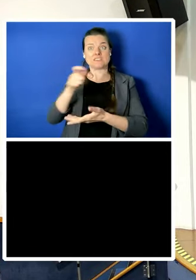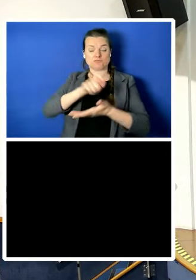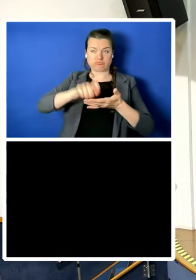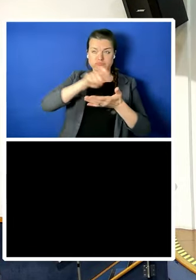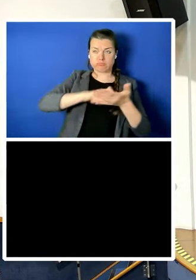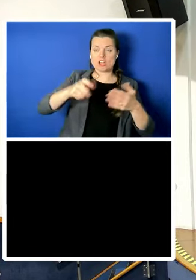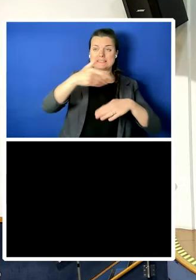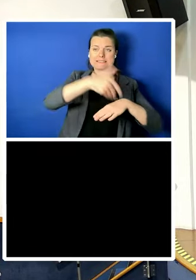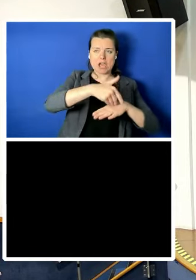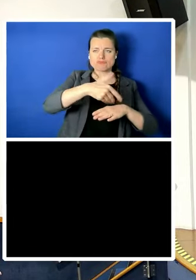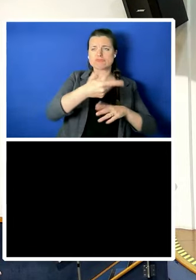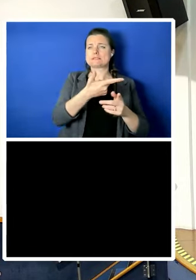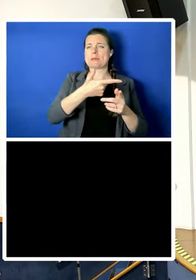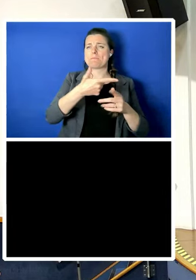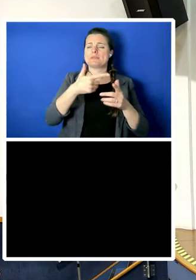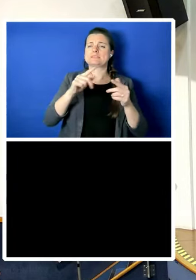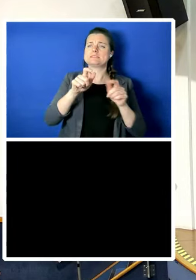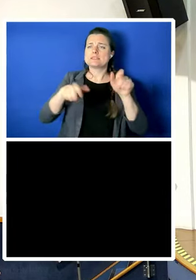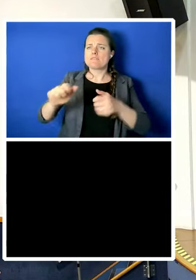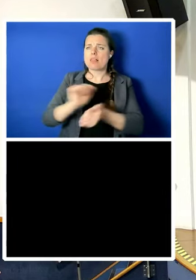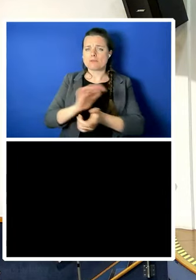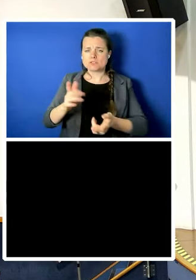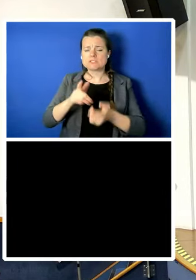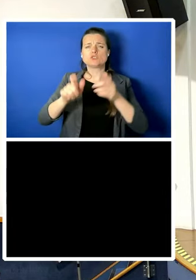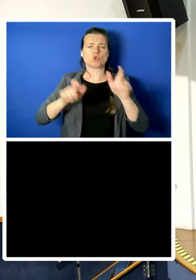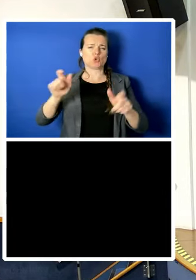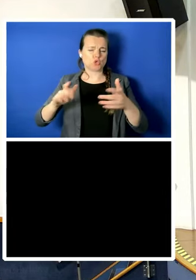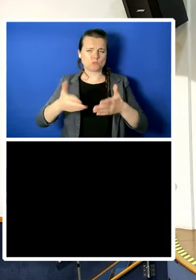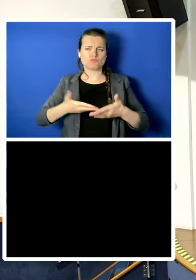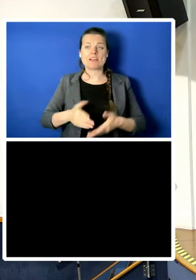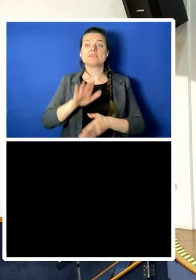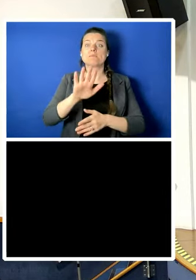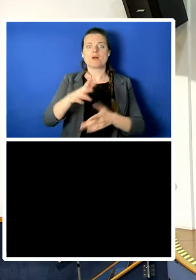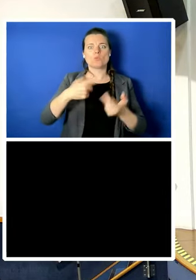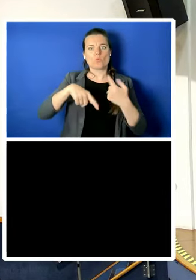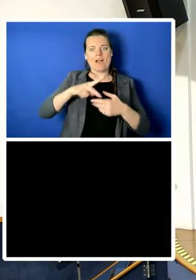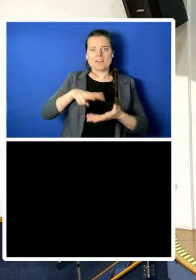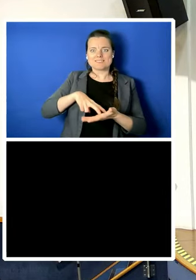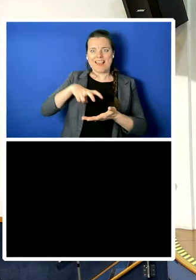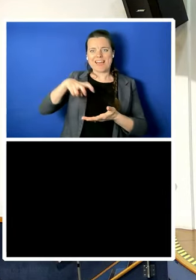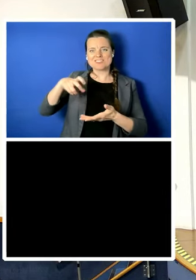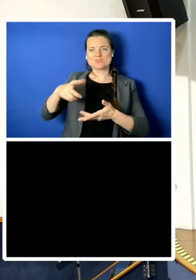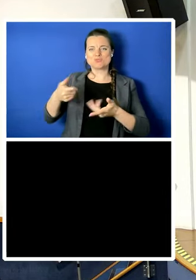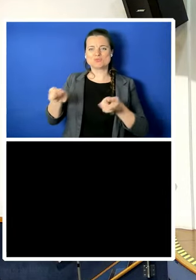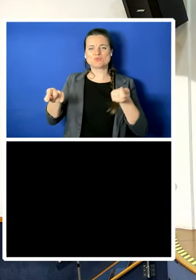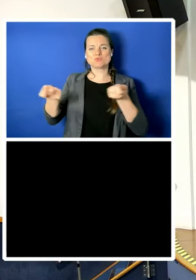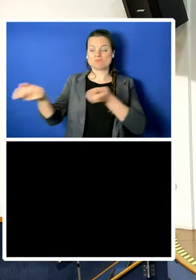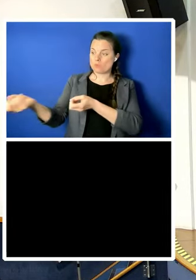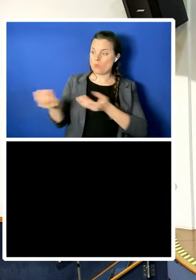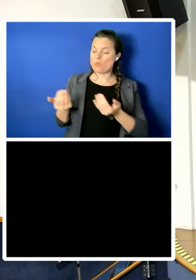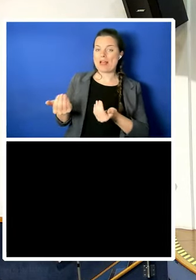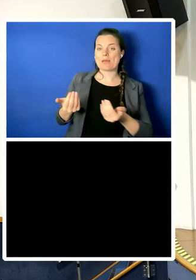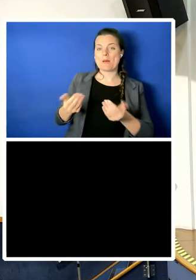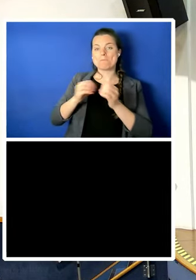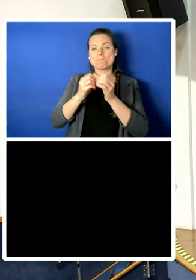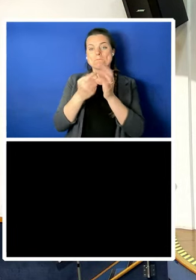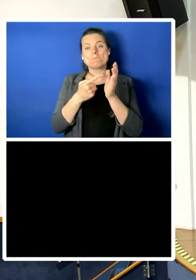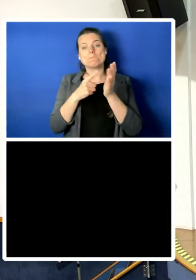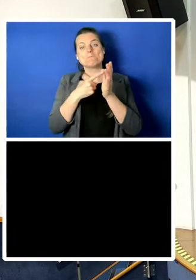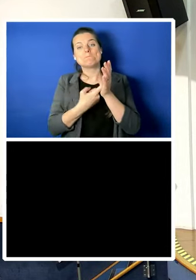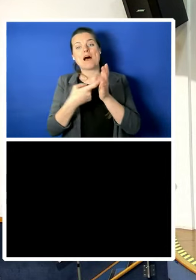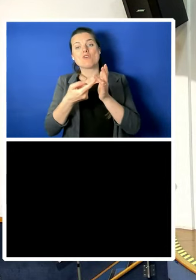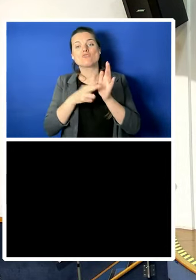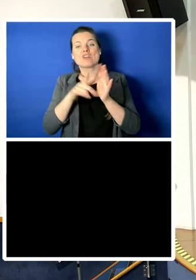So, it's a real honour to host you, Baroness Chakrabati, and I gather that this is actually the first major